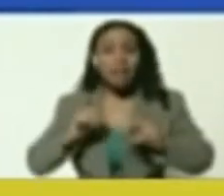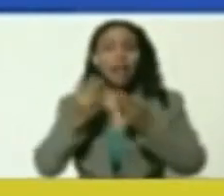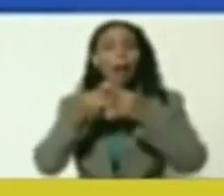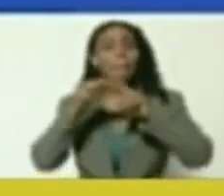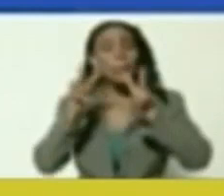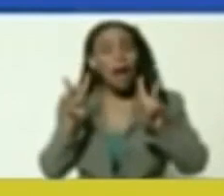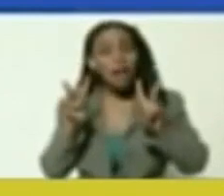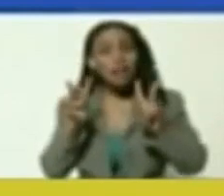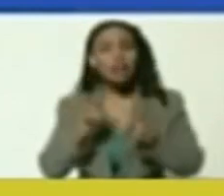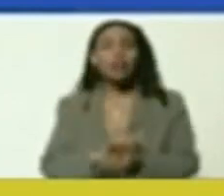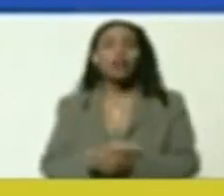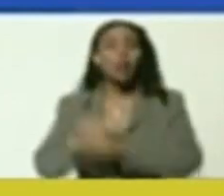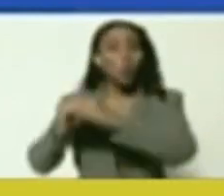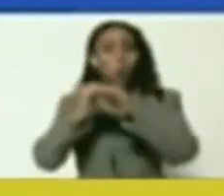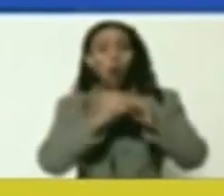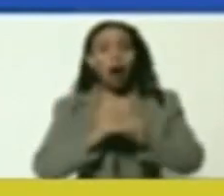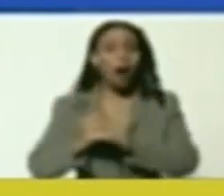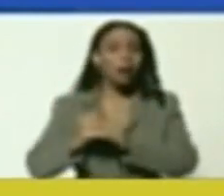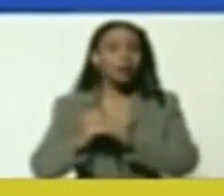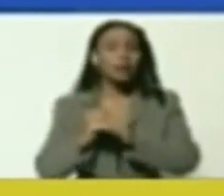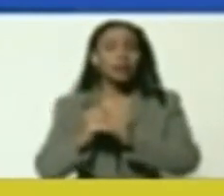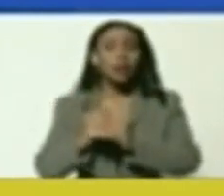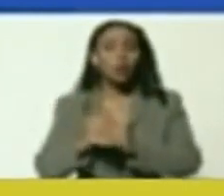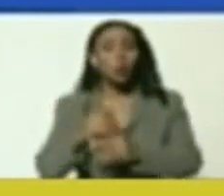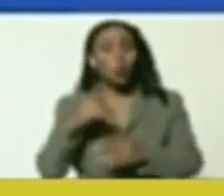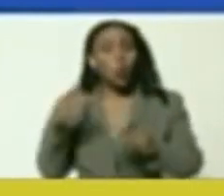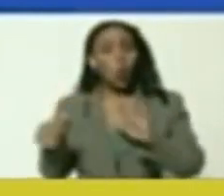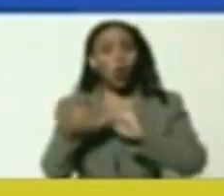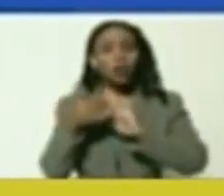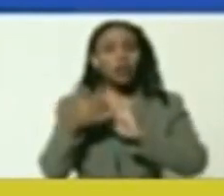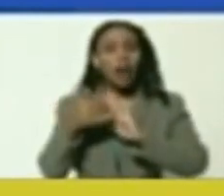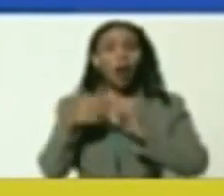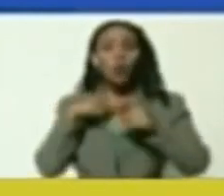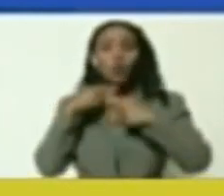for peace, for equality, against racism,